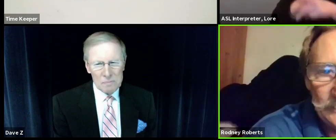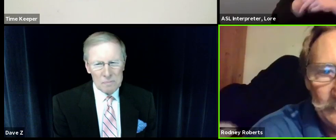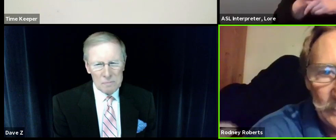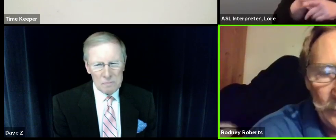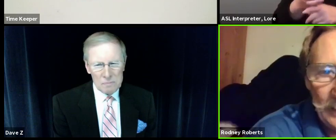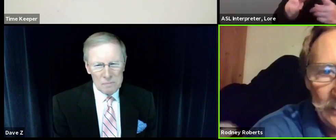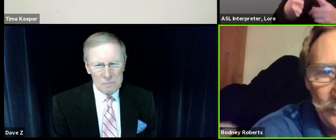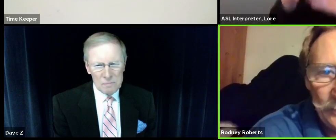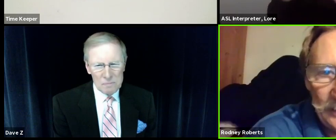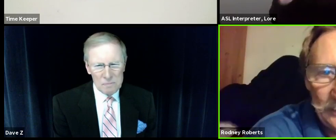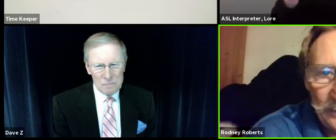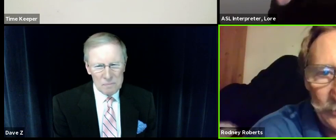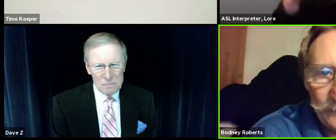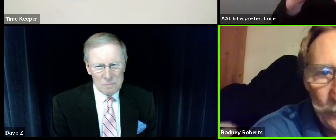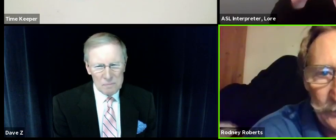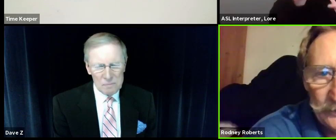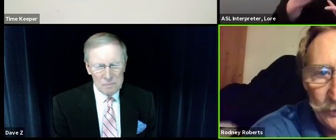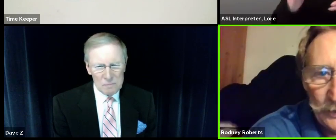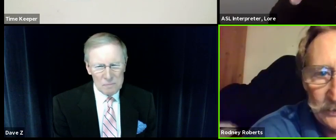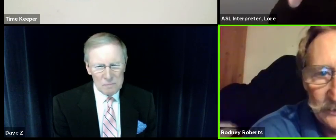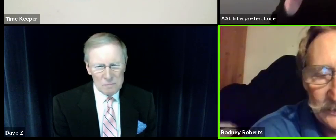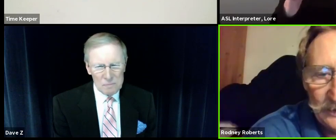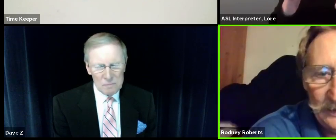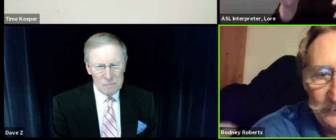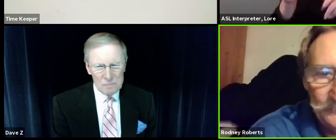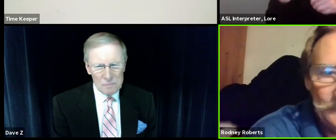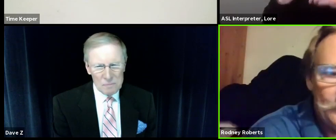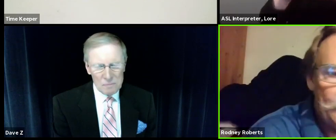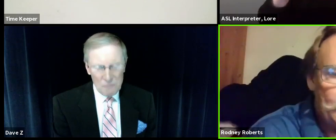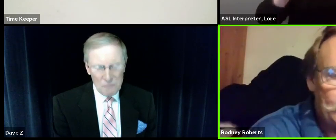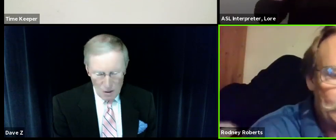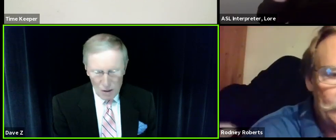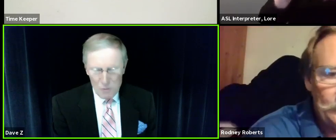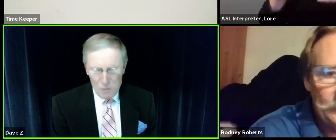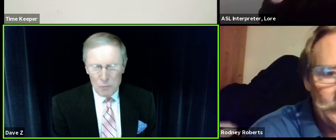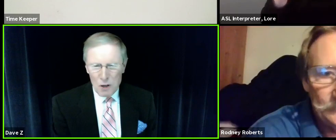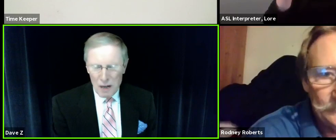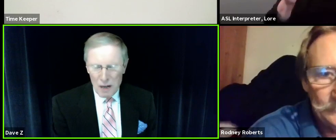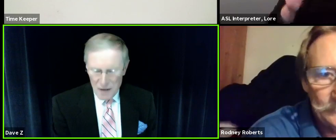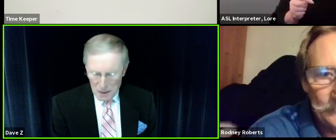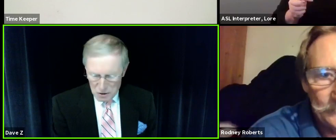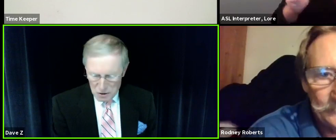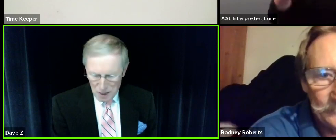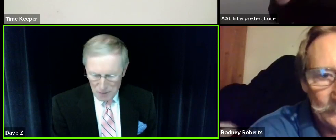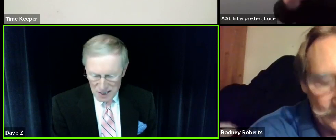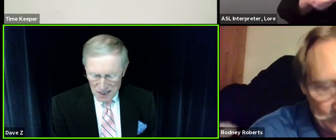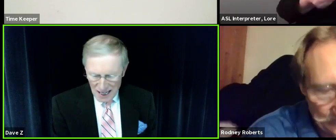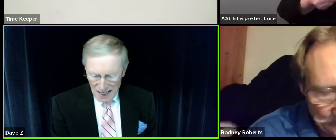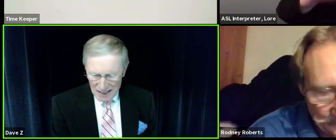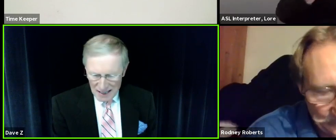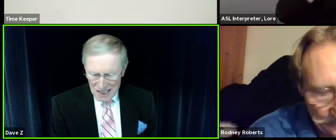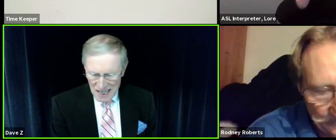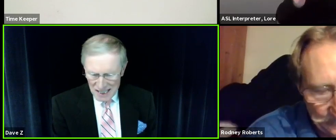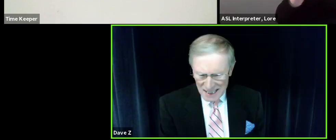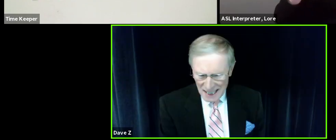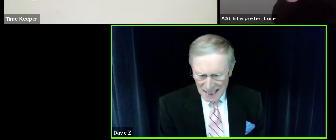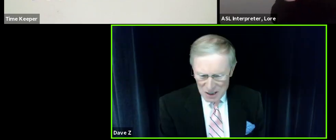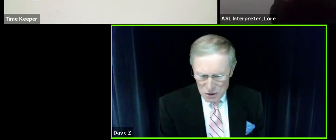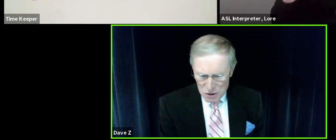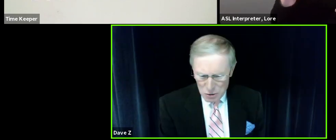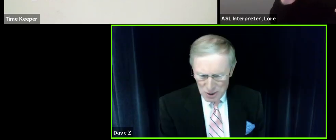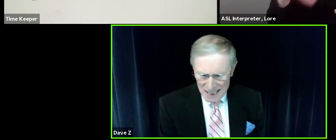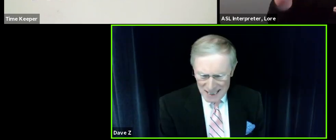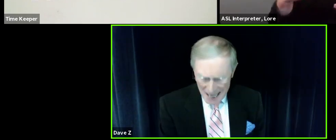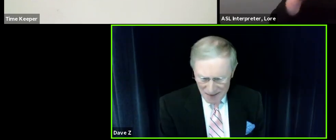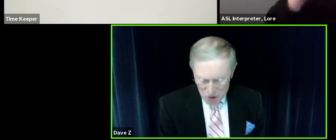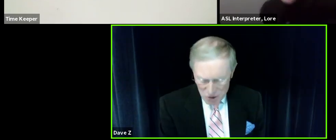place. So, thank you, and I look forward to the questions tonight. Welcome to the program. Thank you, Mr. Roberts. Our next candidate is